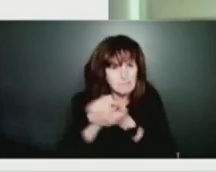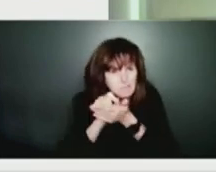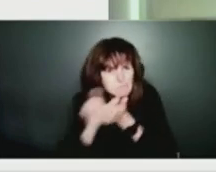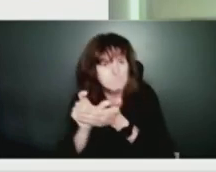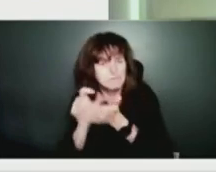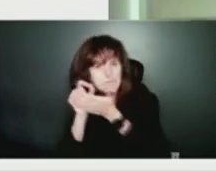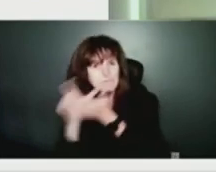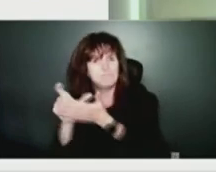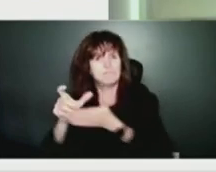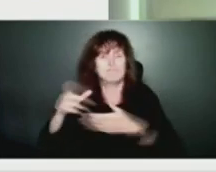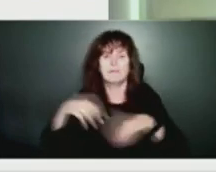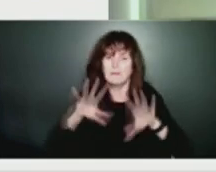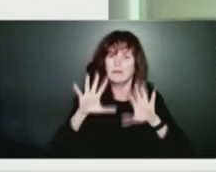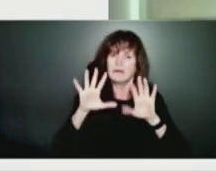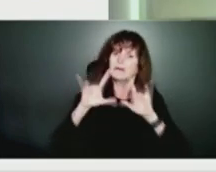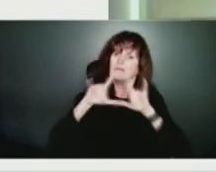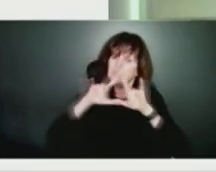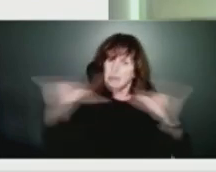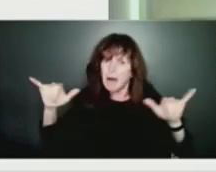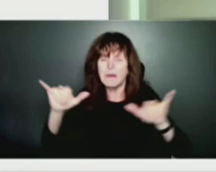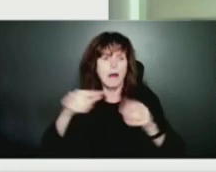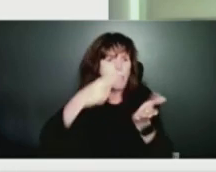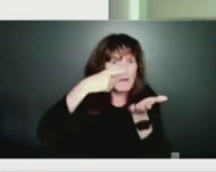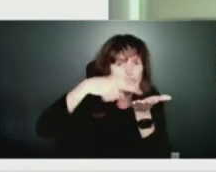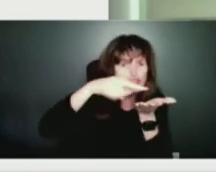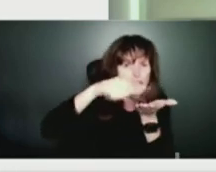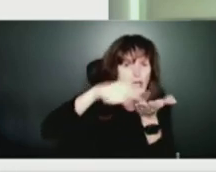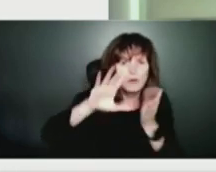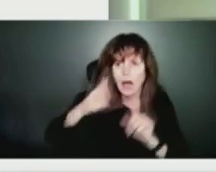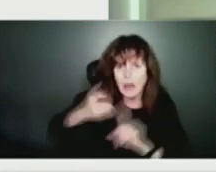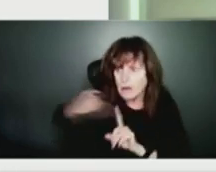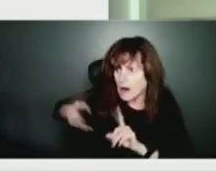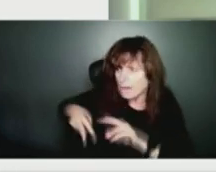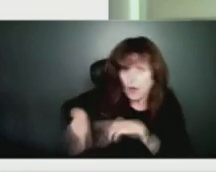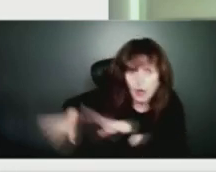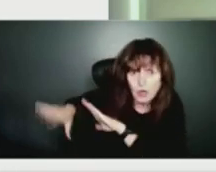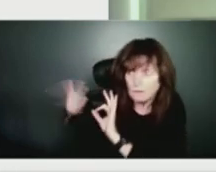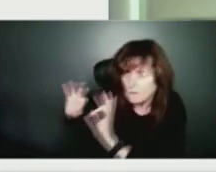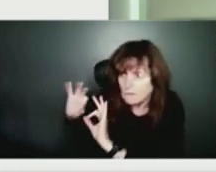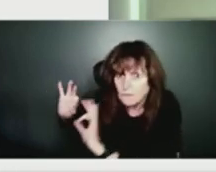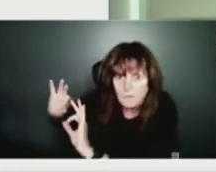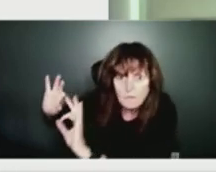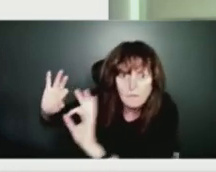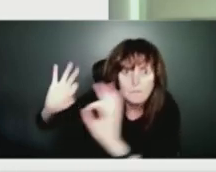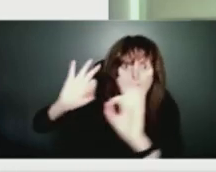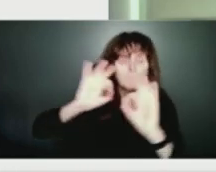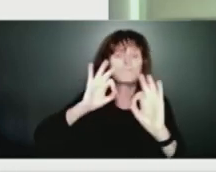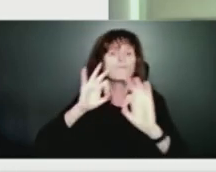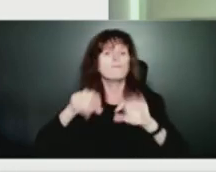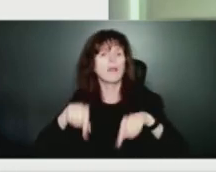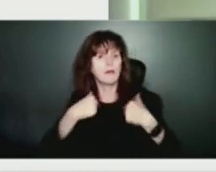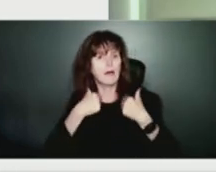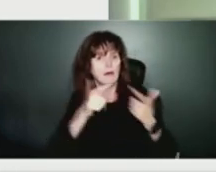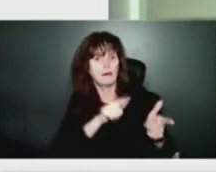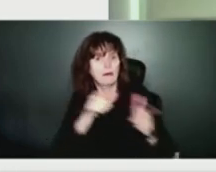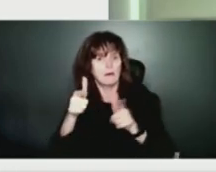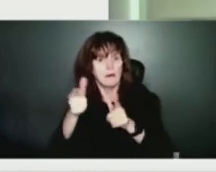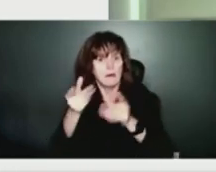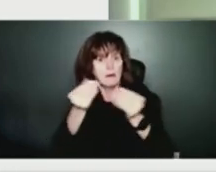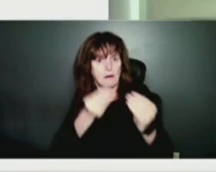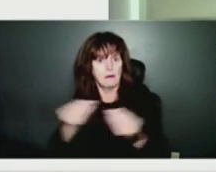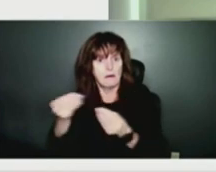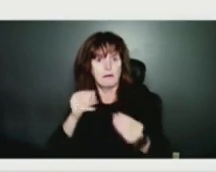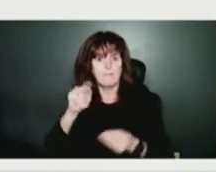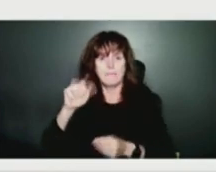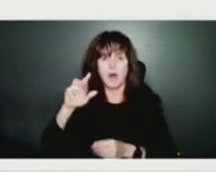on your neighbors and help where possible. With that, I'll turn things over to the moderator, and we'll be happy to address your questions. Thank